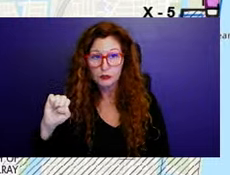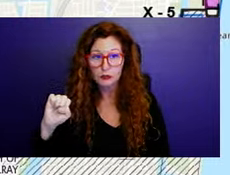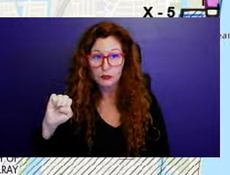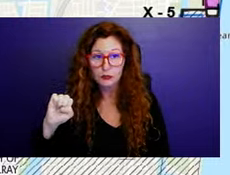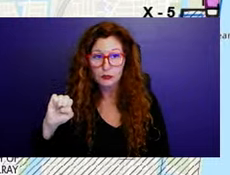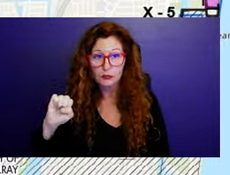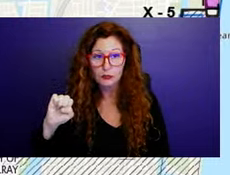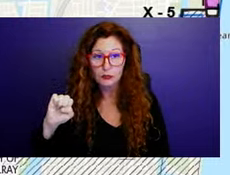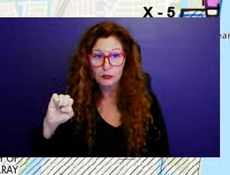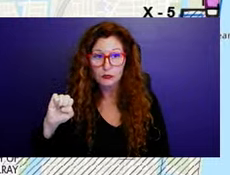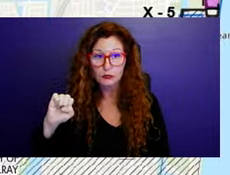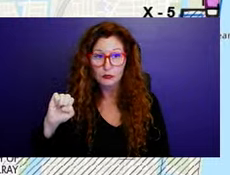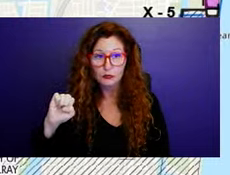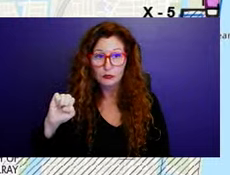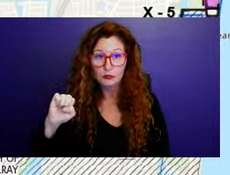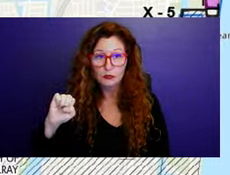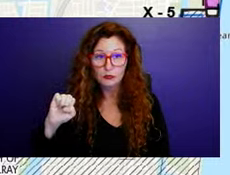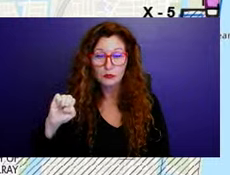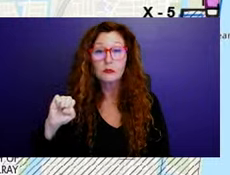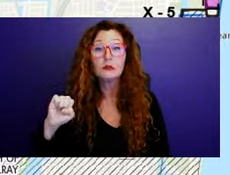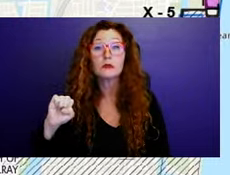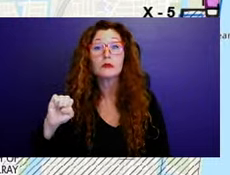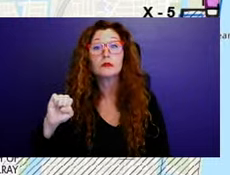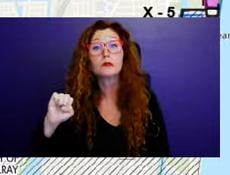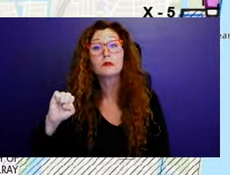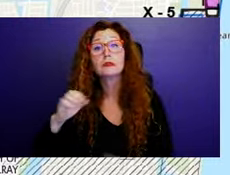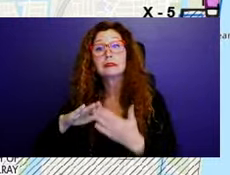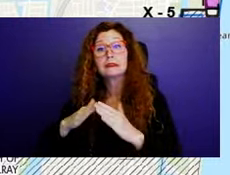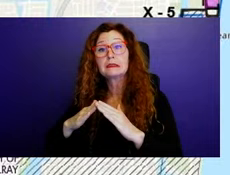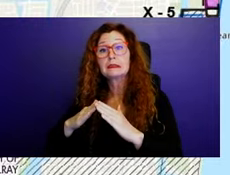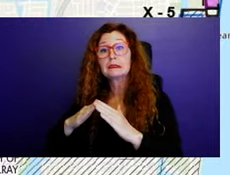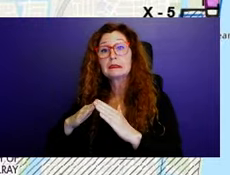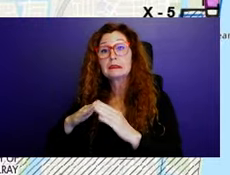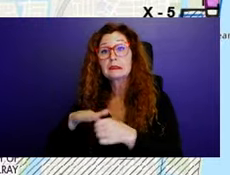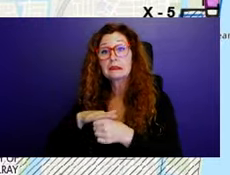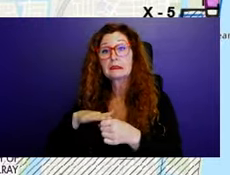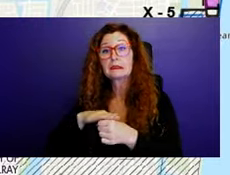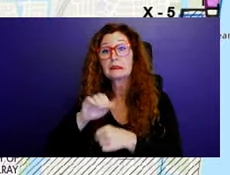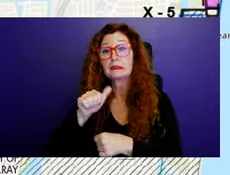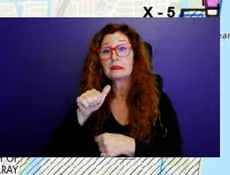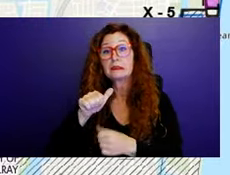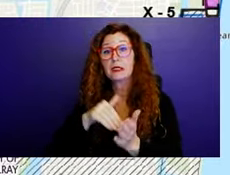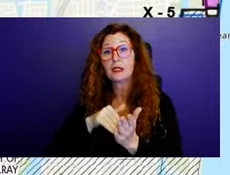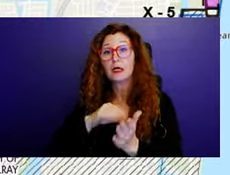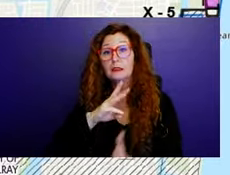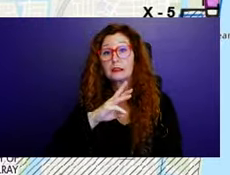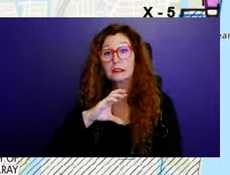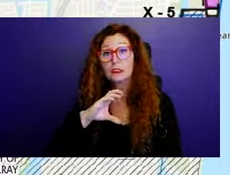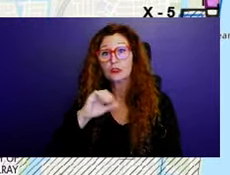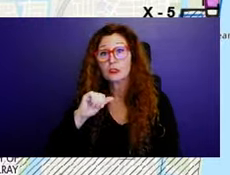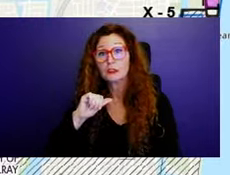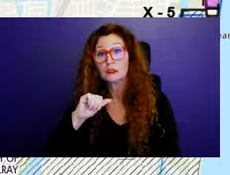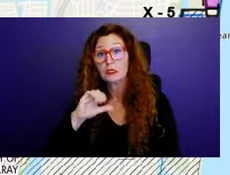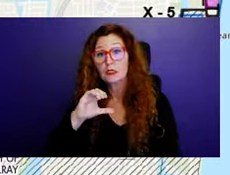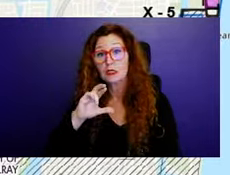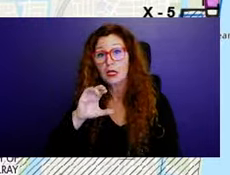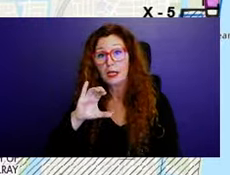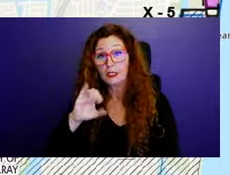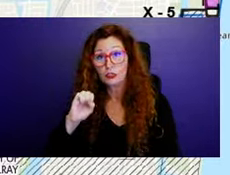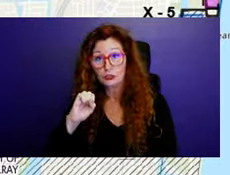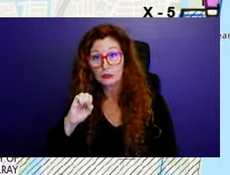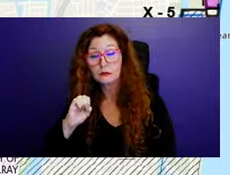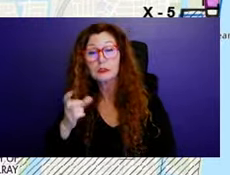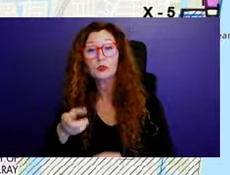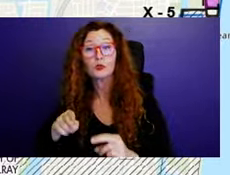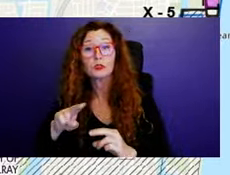city is 10,600 acres about. So 40% or so increase and